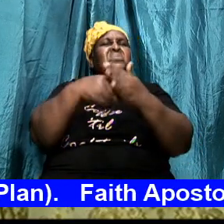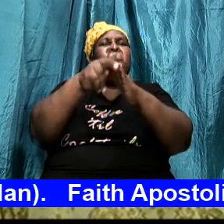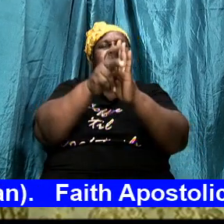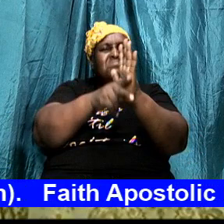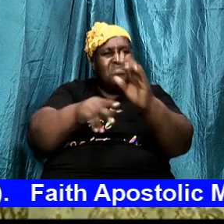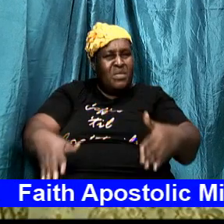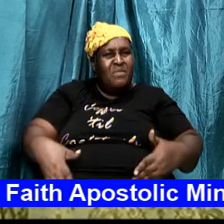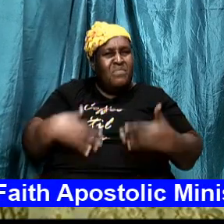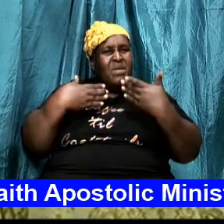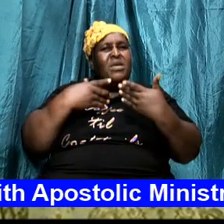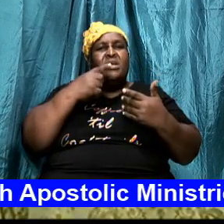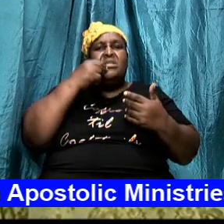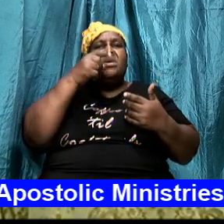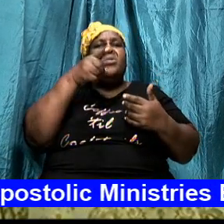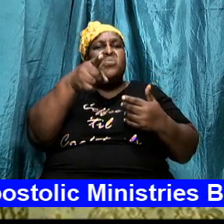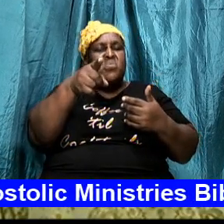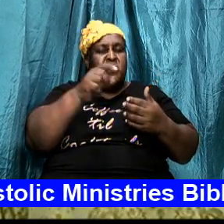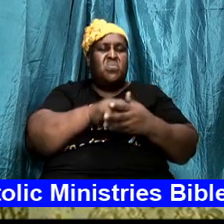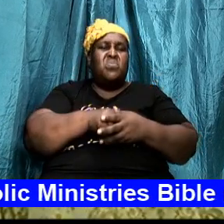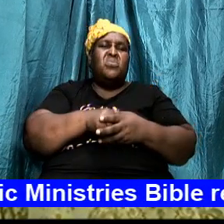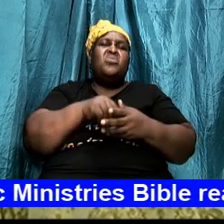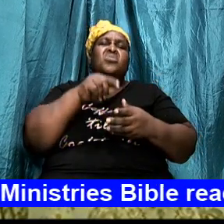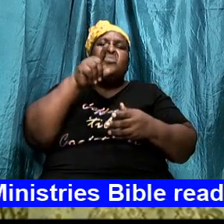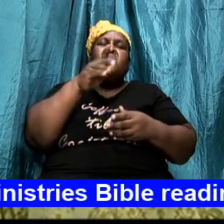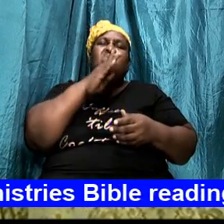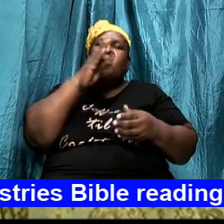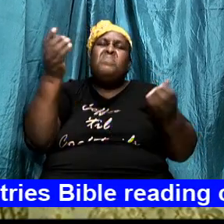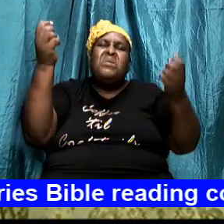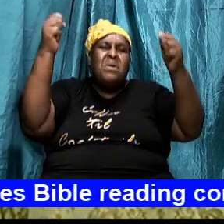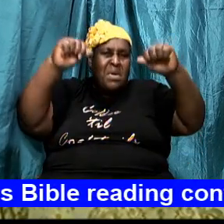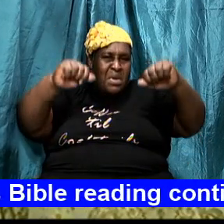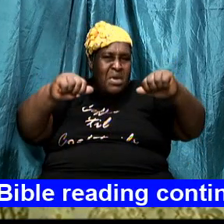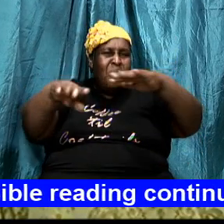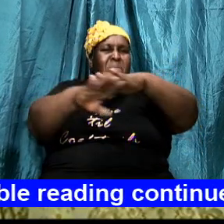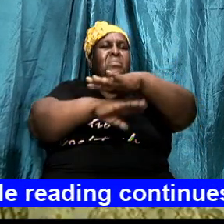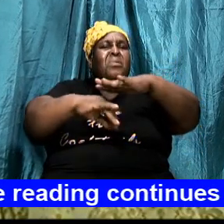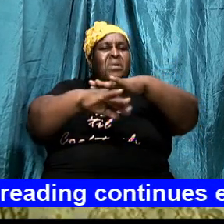tell you that you will be able to under God